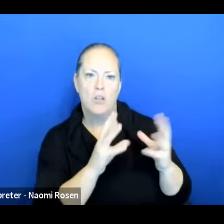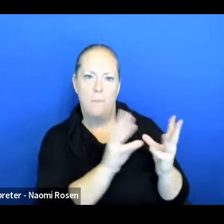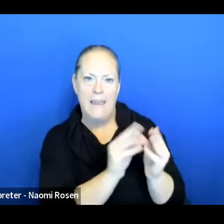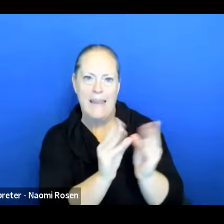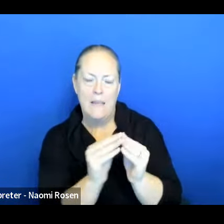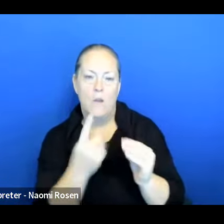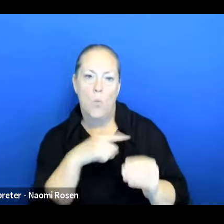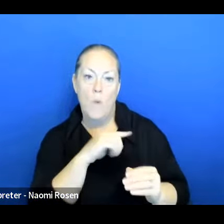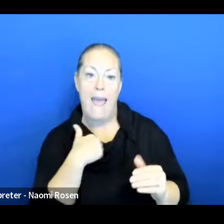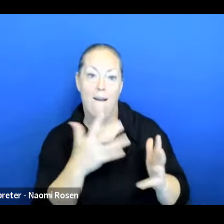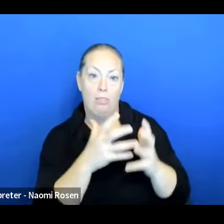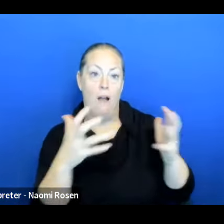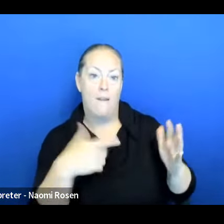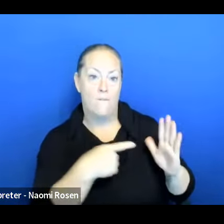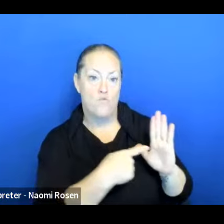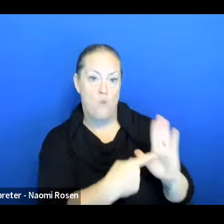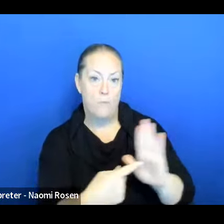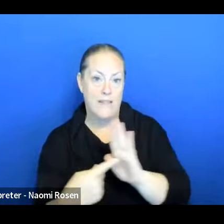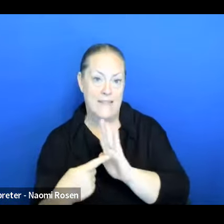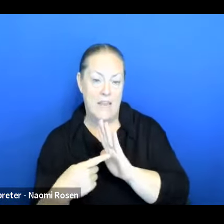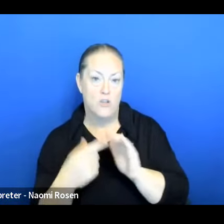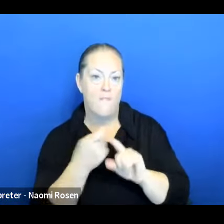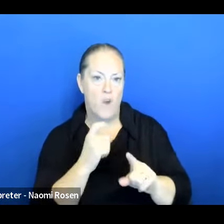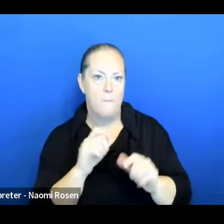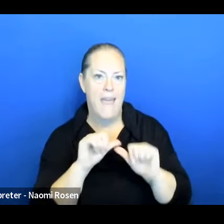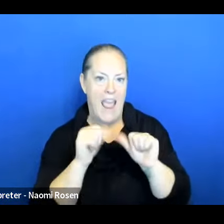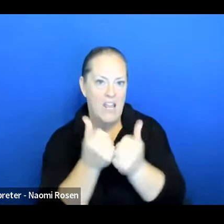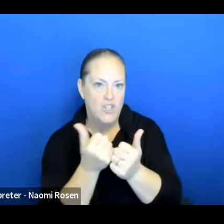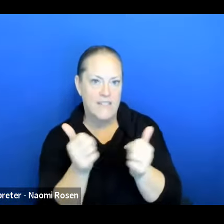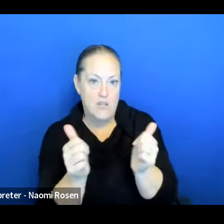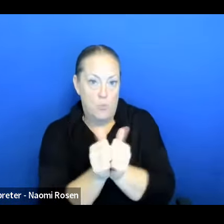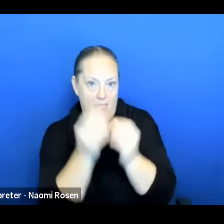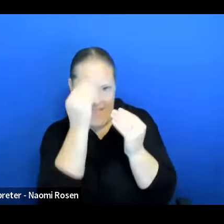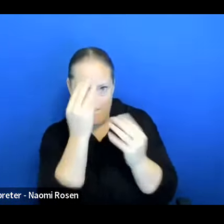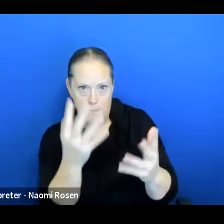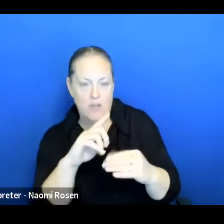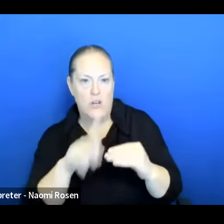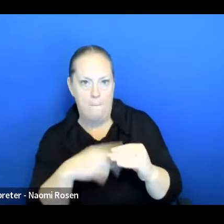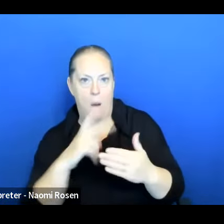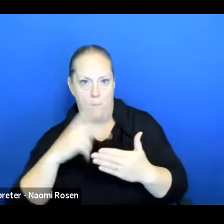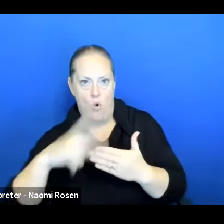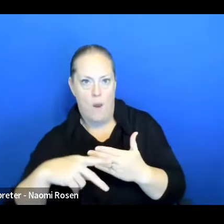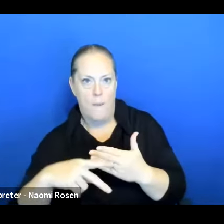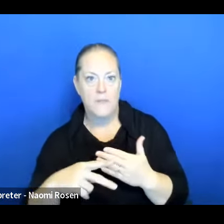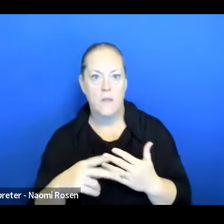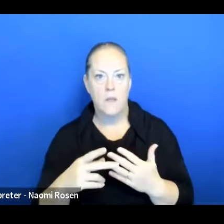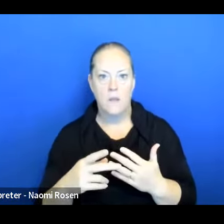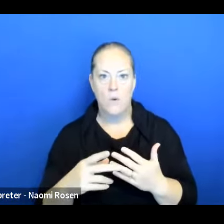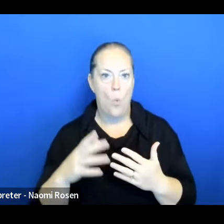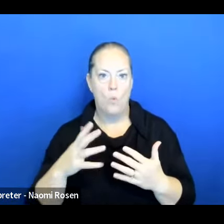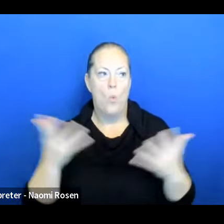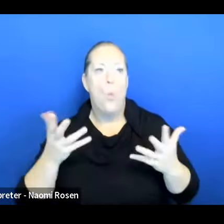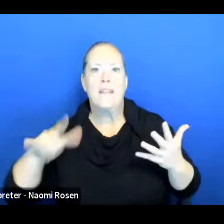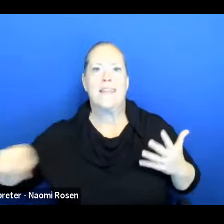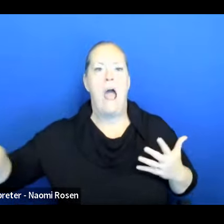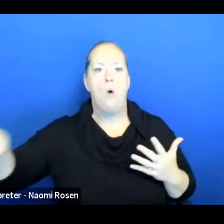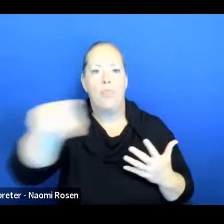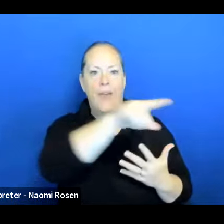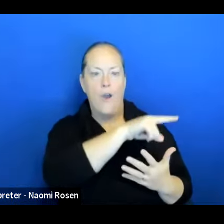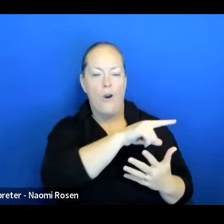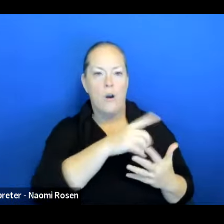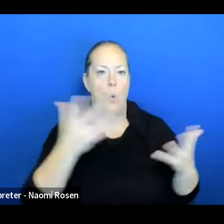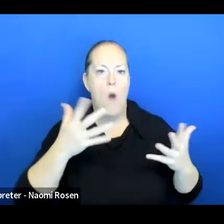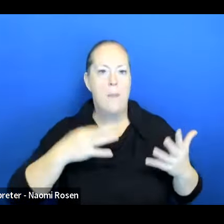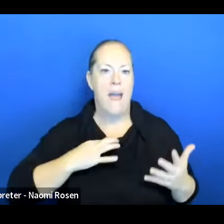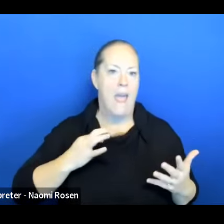representation from agencies with information about programs. Once again, it's like, so what's out there? What might I be eligible